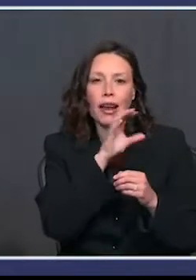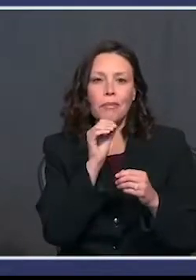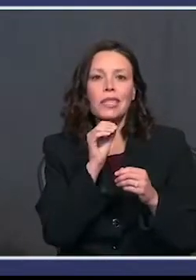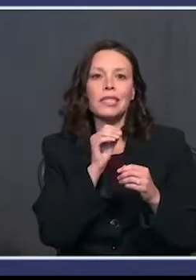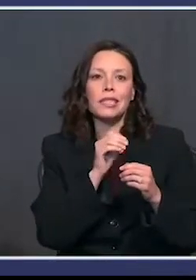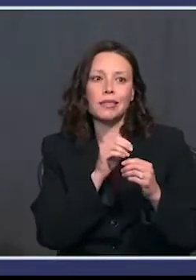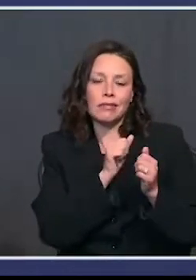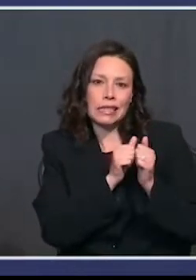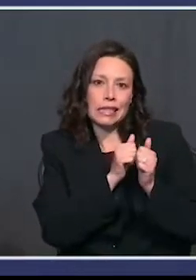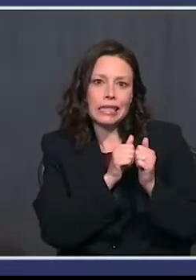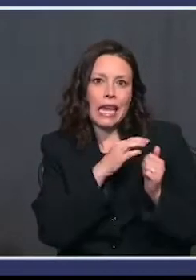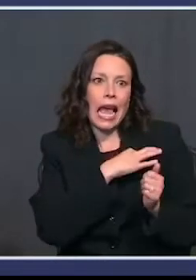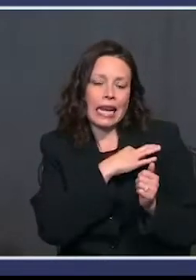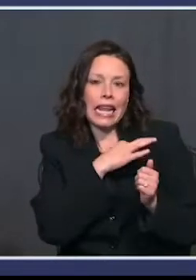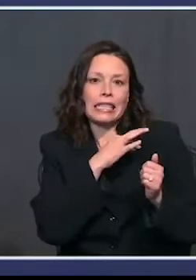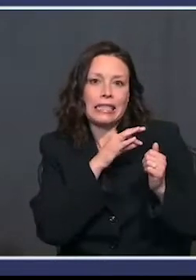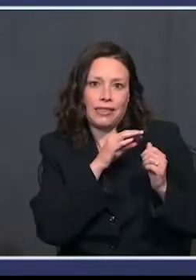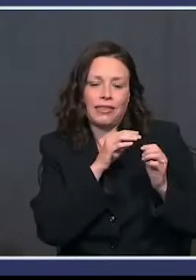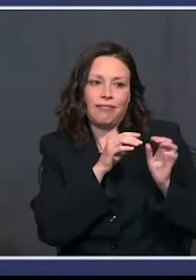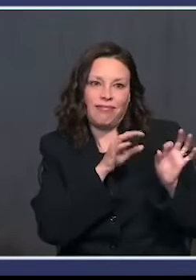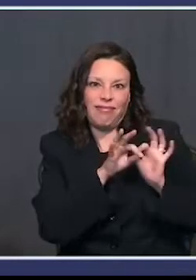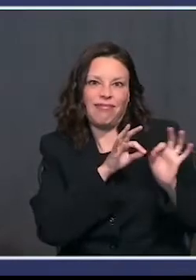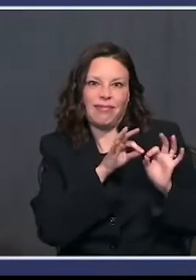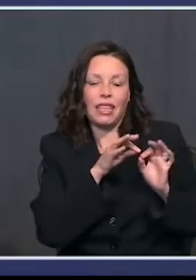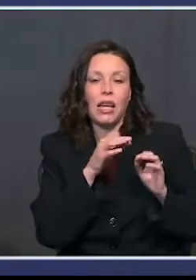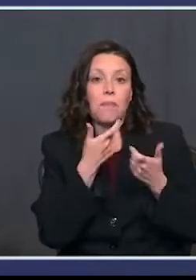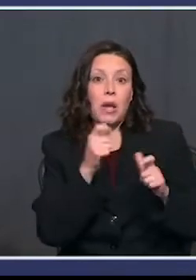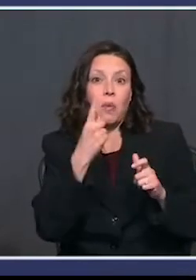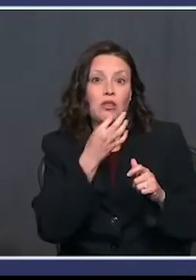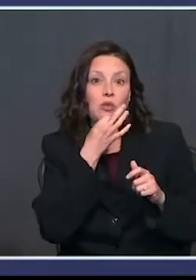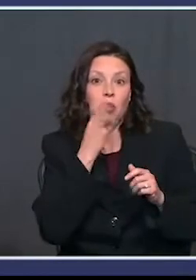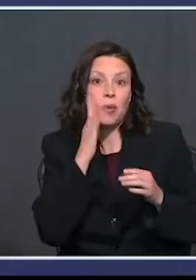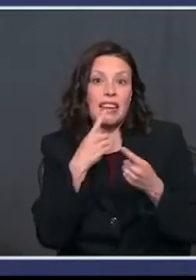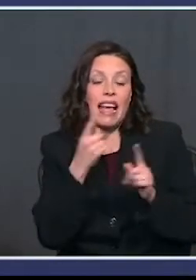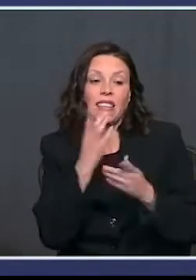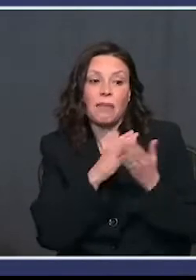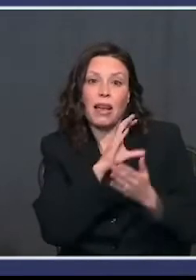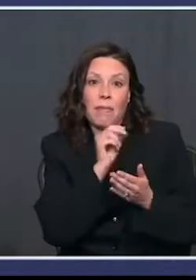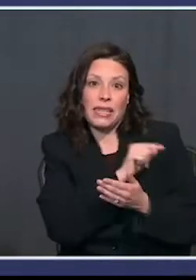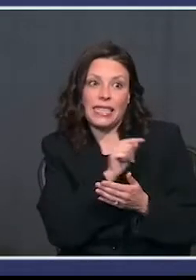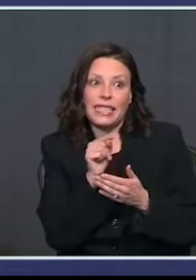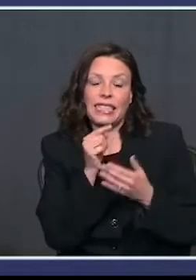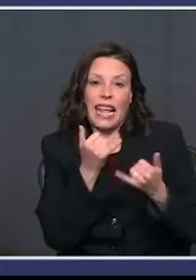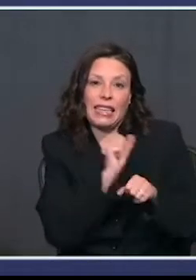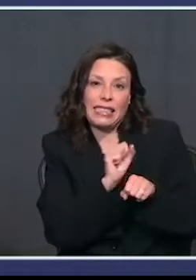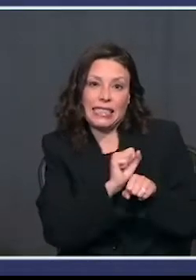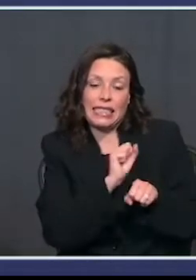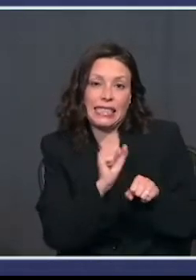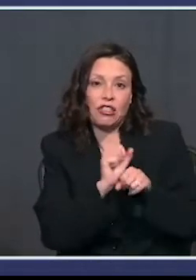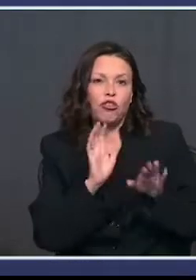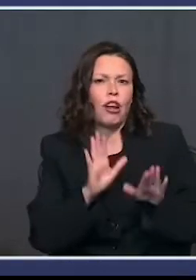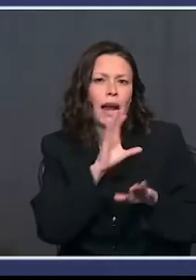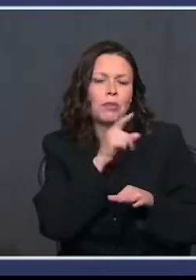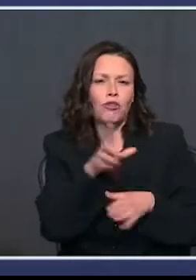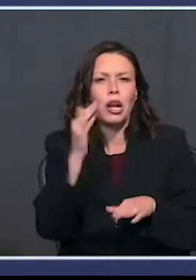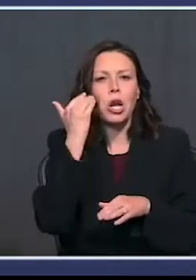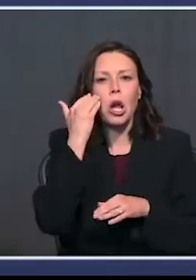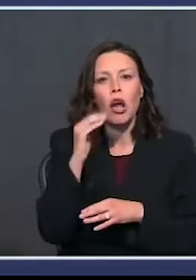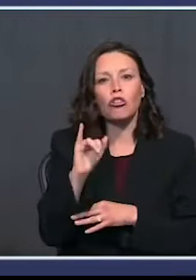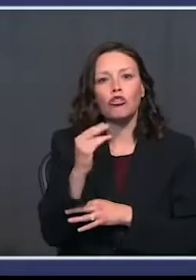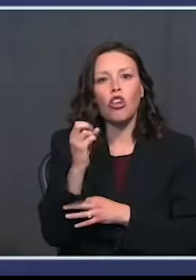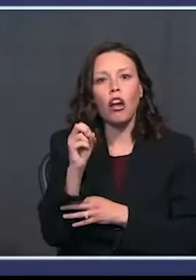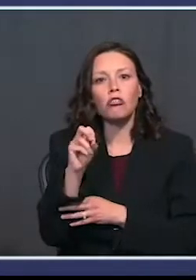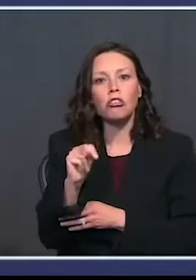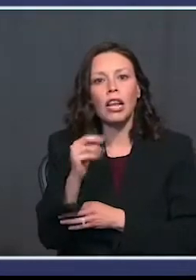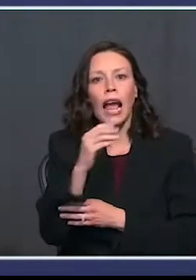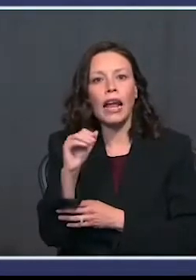right now. We have some big ones that we're going to be announcing very soon. We have some companies, great, great companies out there you all know about, Johnson